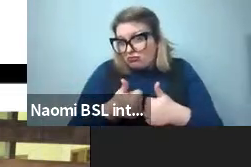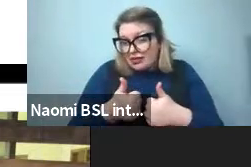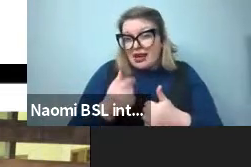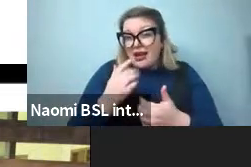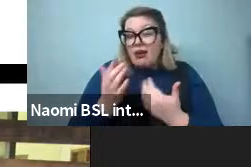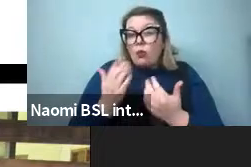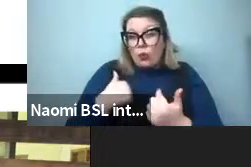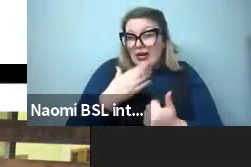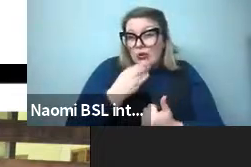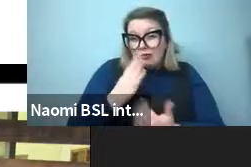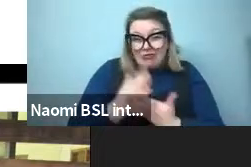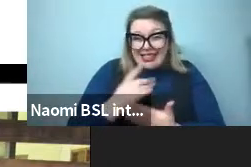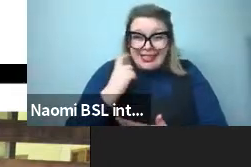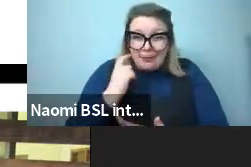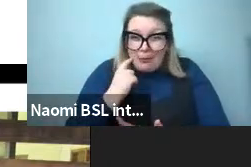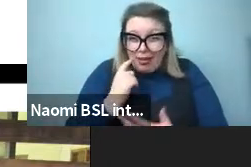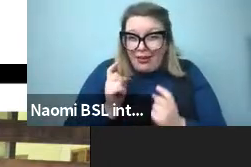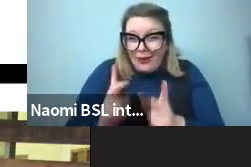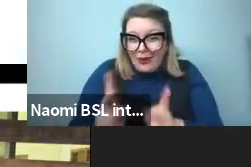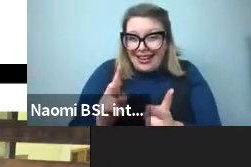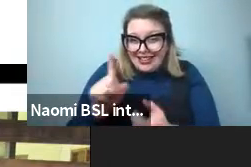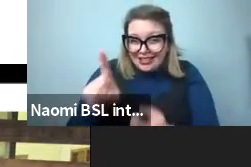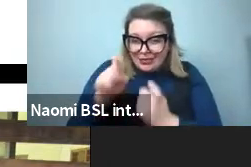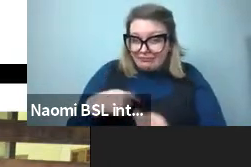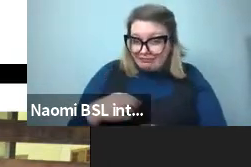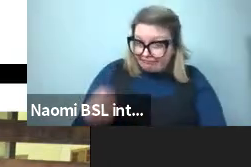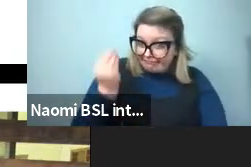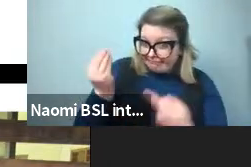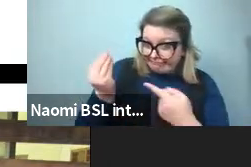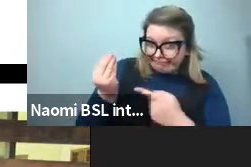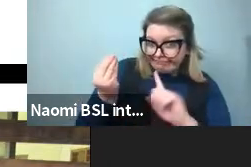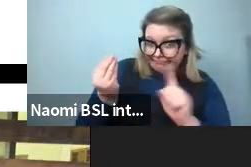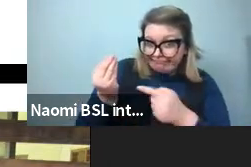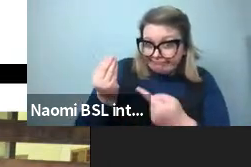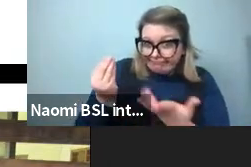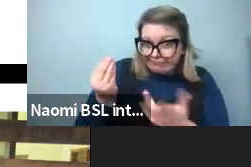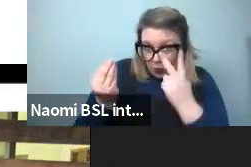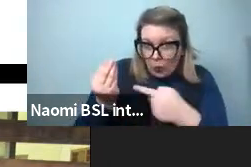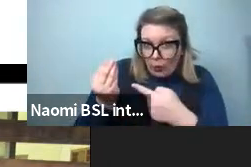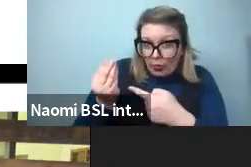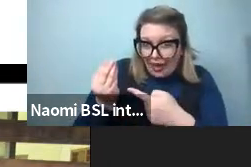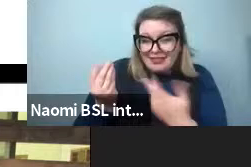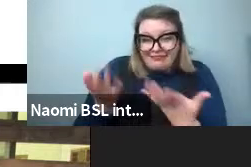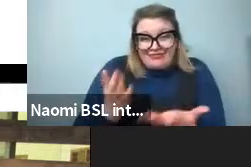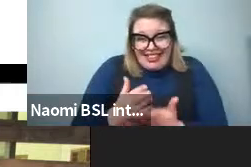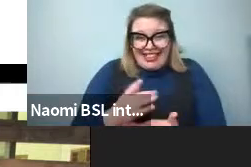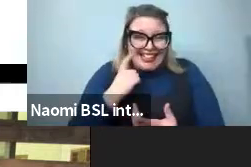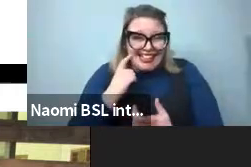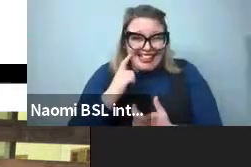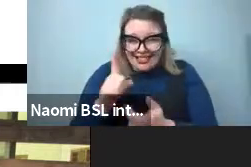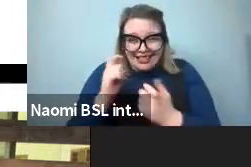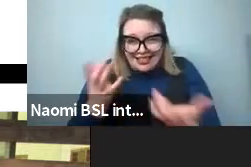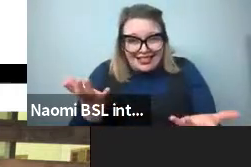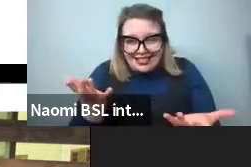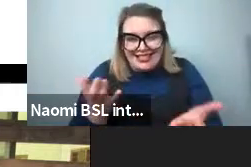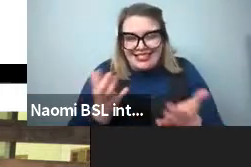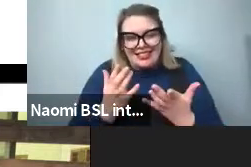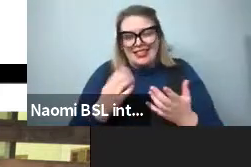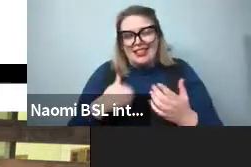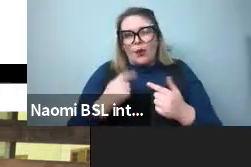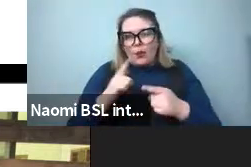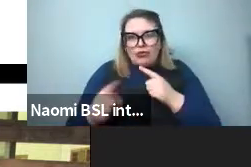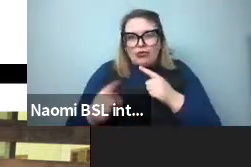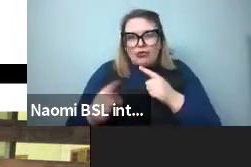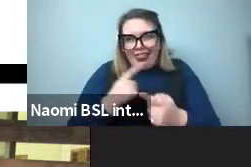paradigm that we use is just asking people, you know, what do you call this? What do you, what do you label this? That's the easiest thing to do. The instructions in world color survey are actually very